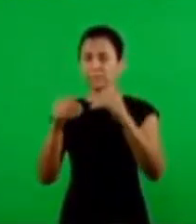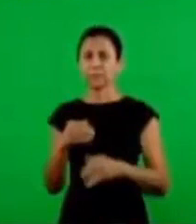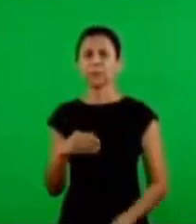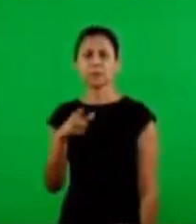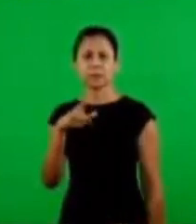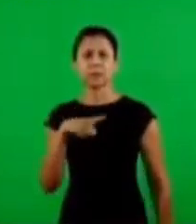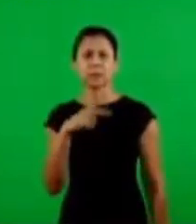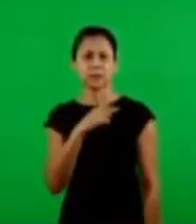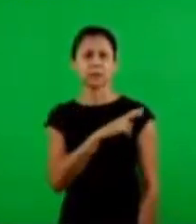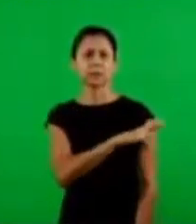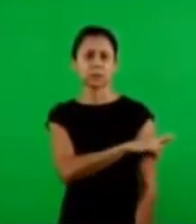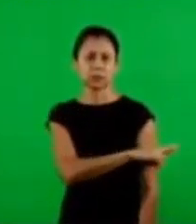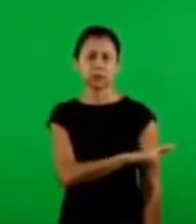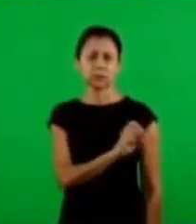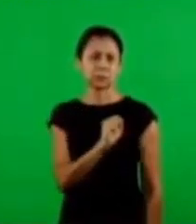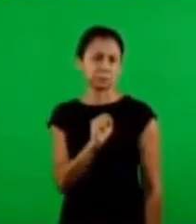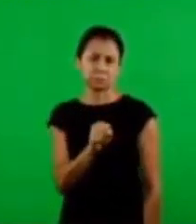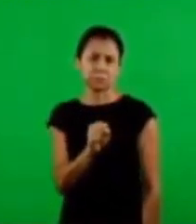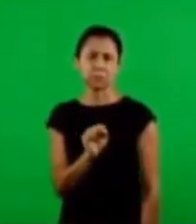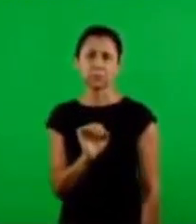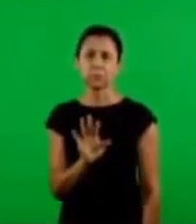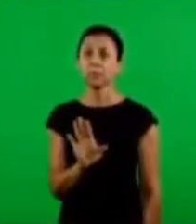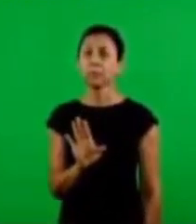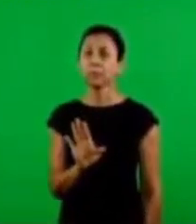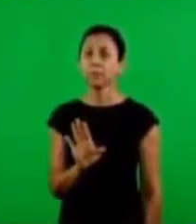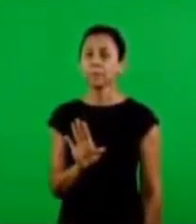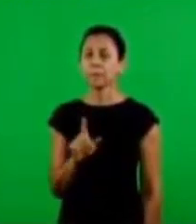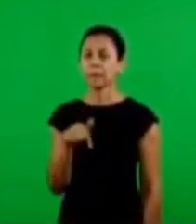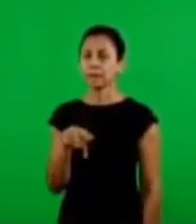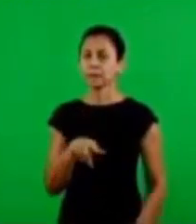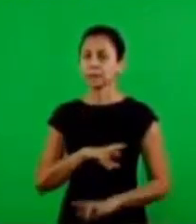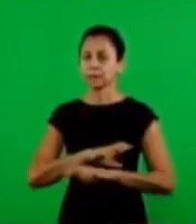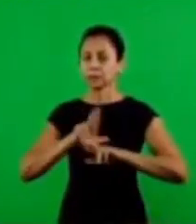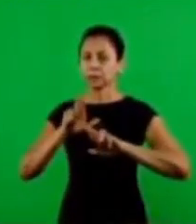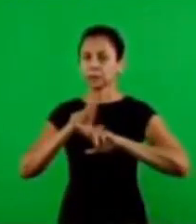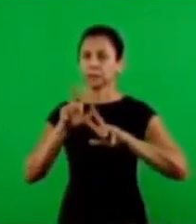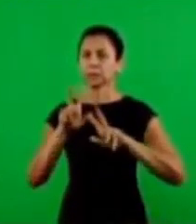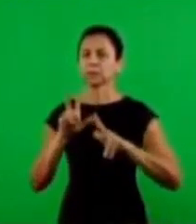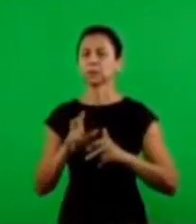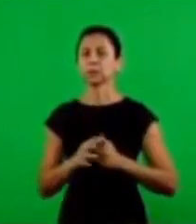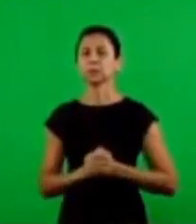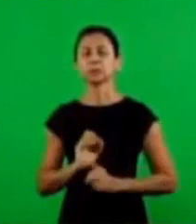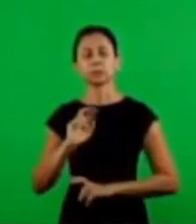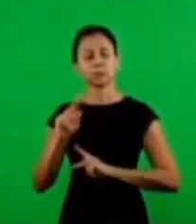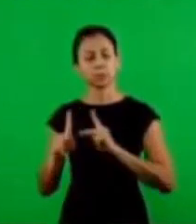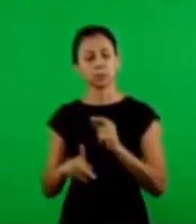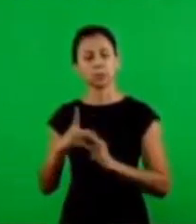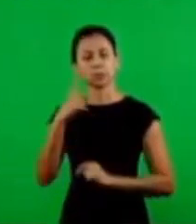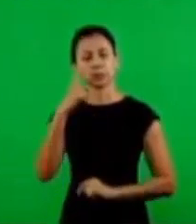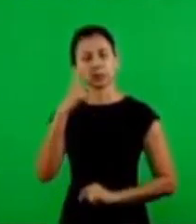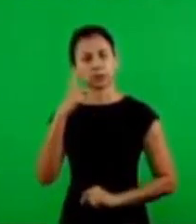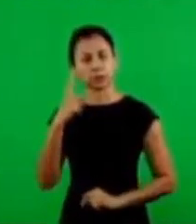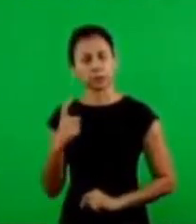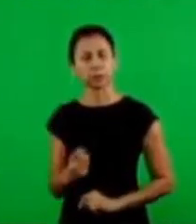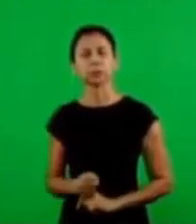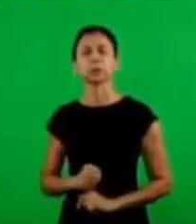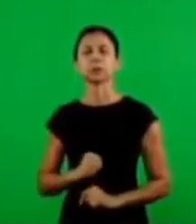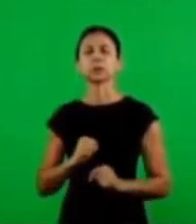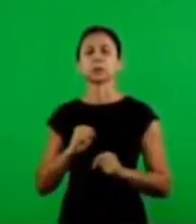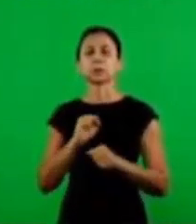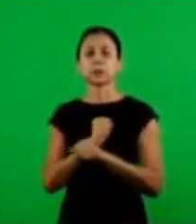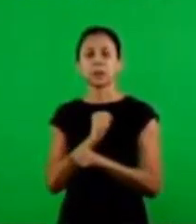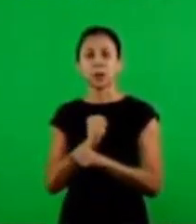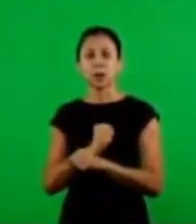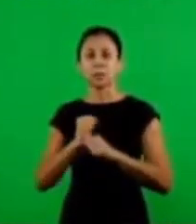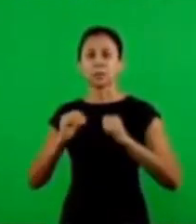if there's a way to be done but the work we're going to zeal for it there's people that is interested and